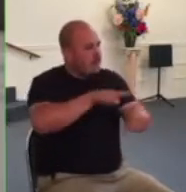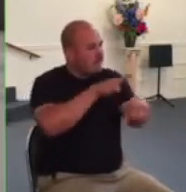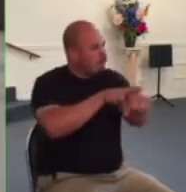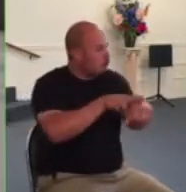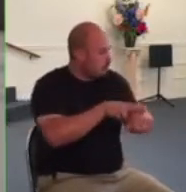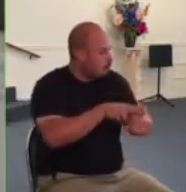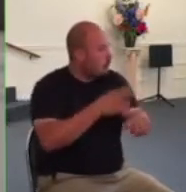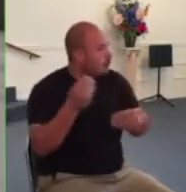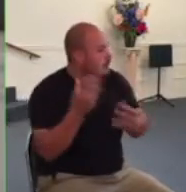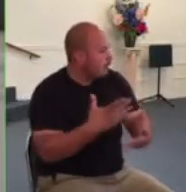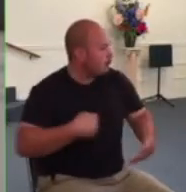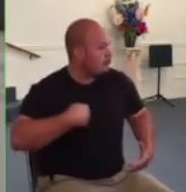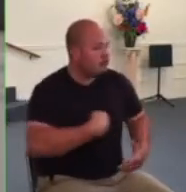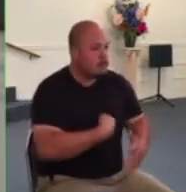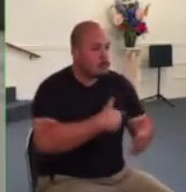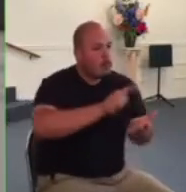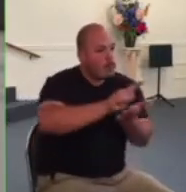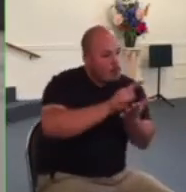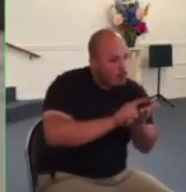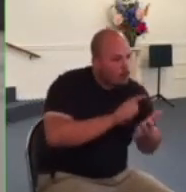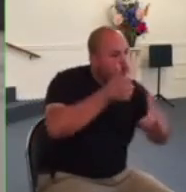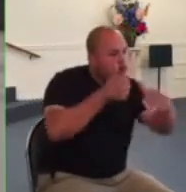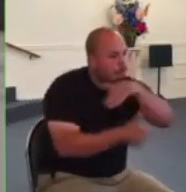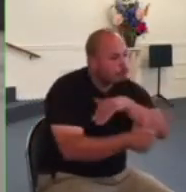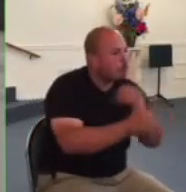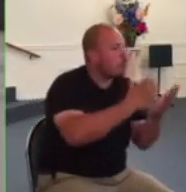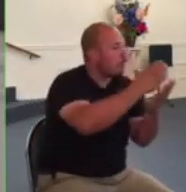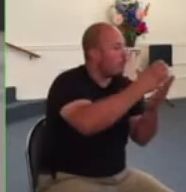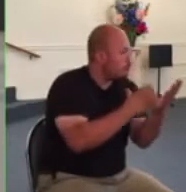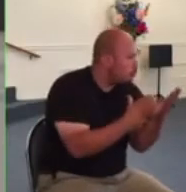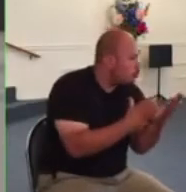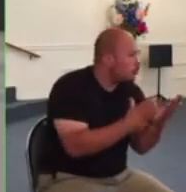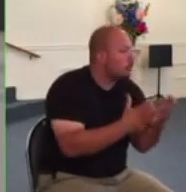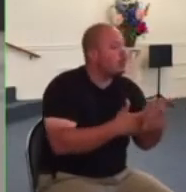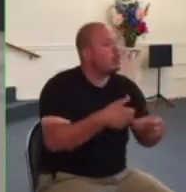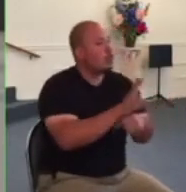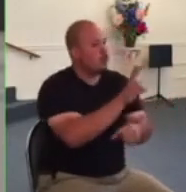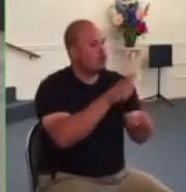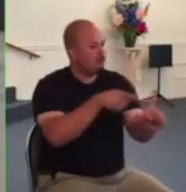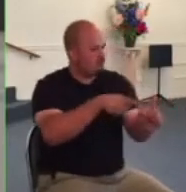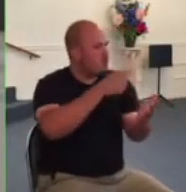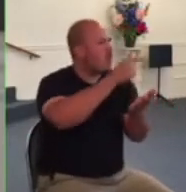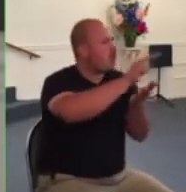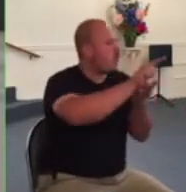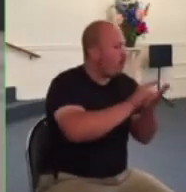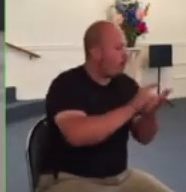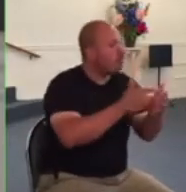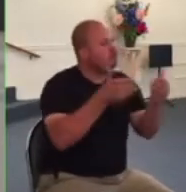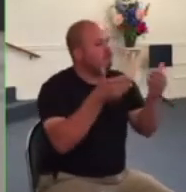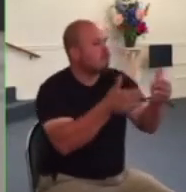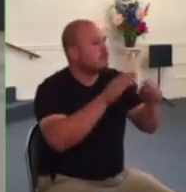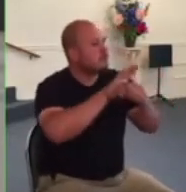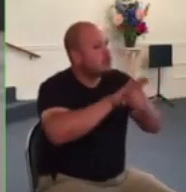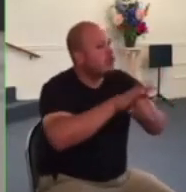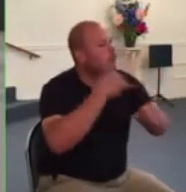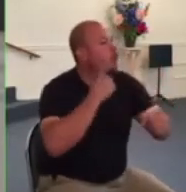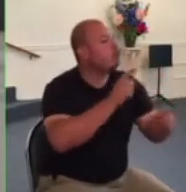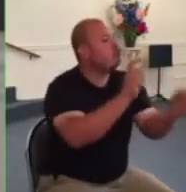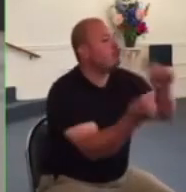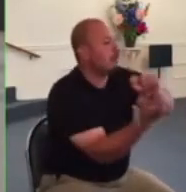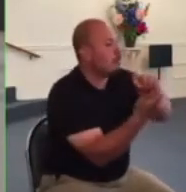law and under the constitution some freedom to speak out or to press for change when we believe the government is acting